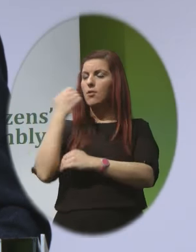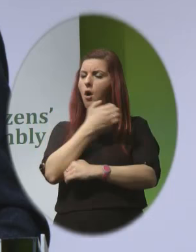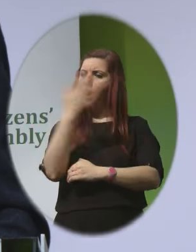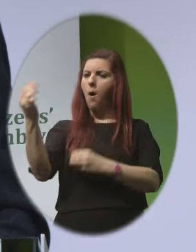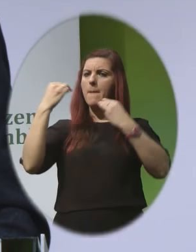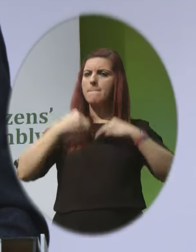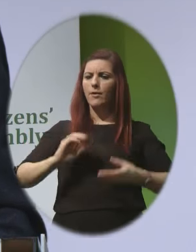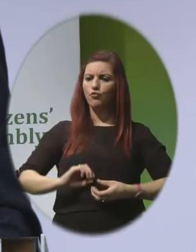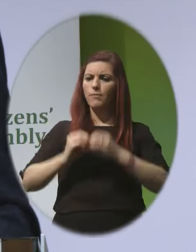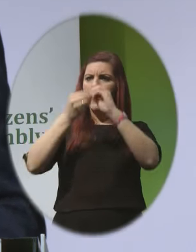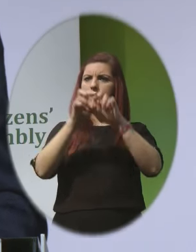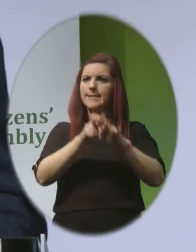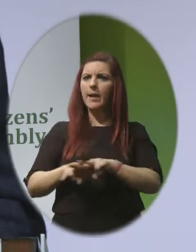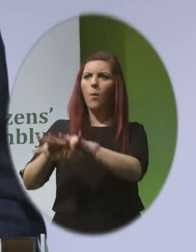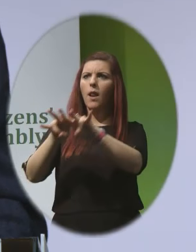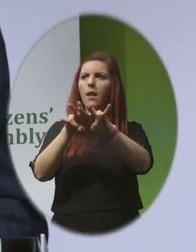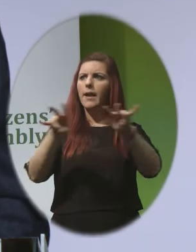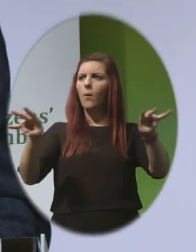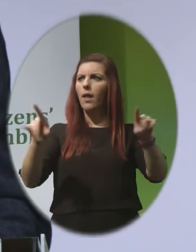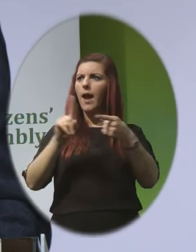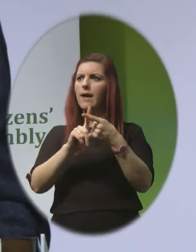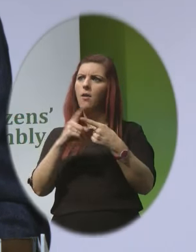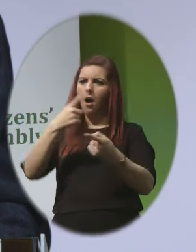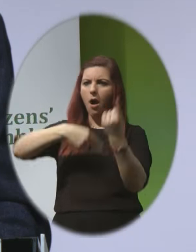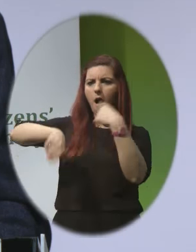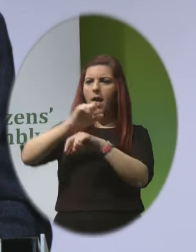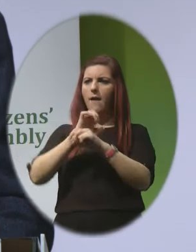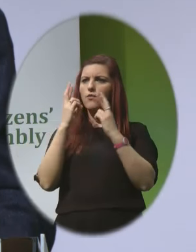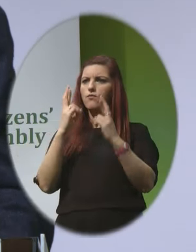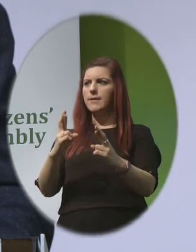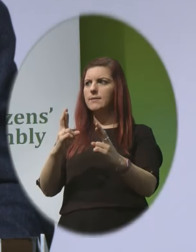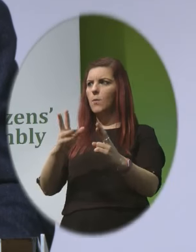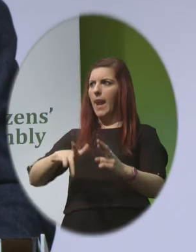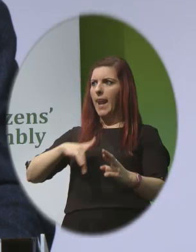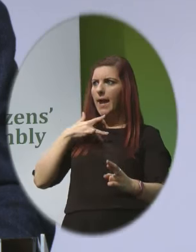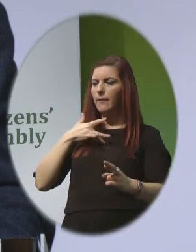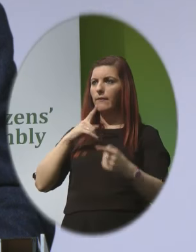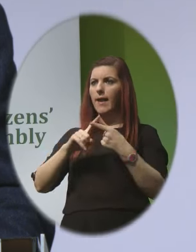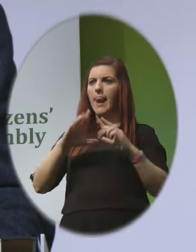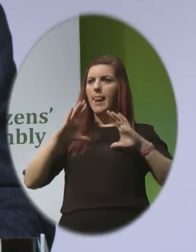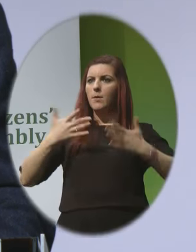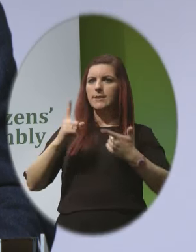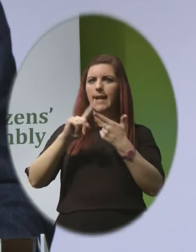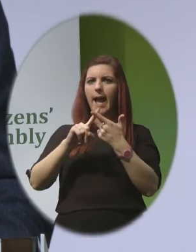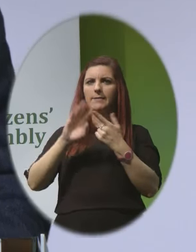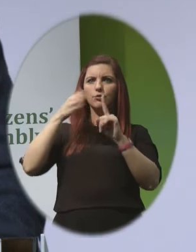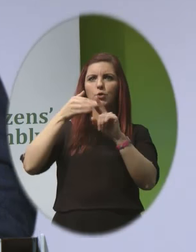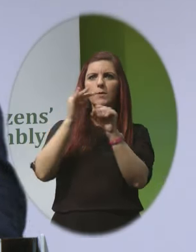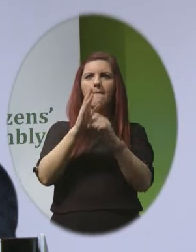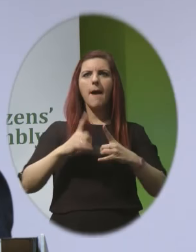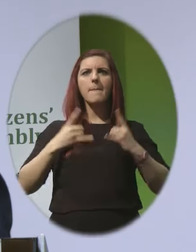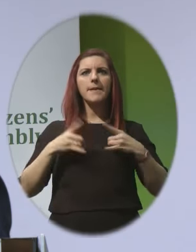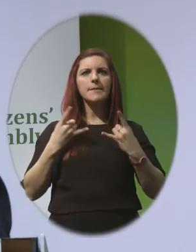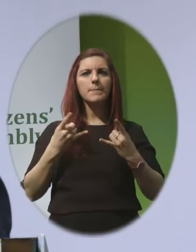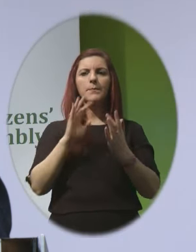equal And are endowed with certain inalienable rights Including life, liberty and the pursuit of happiness In 1947